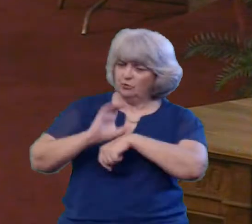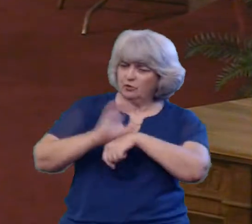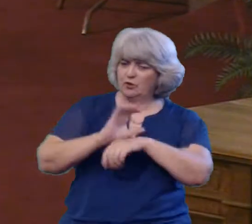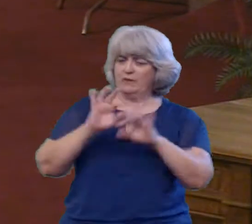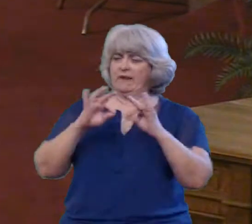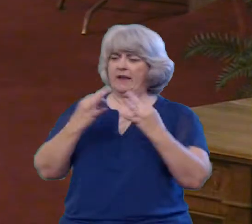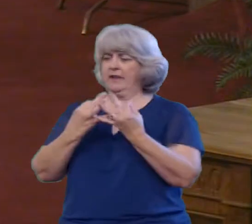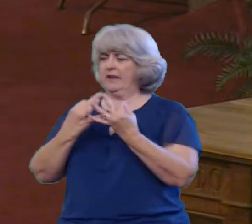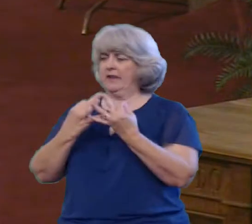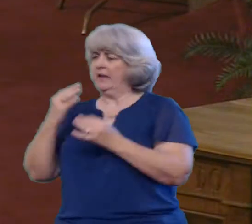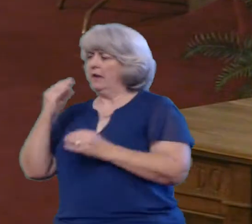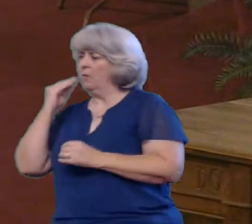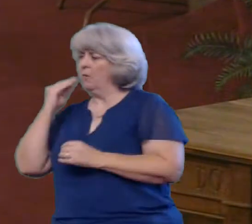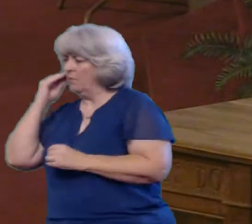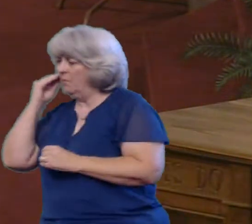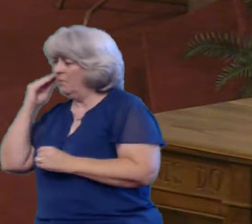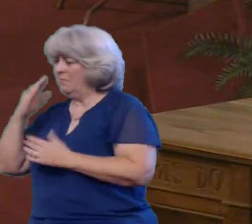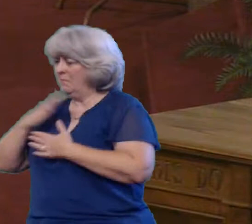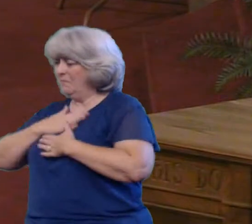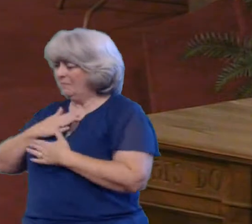spiritual families is to make it to heaven